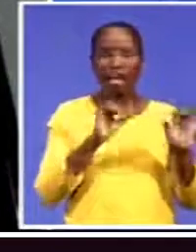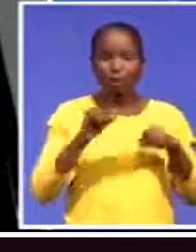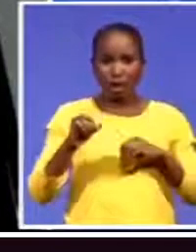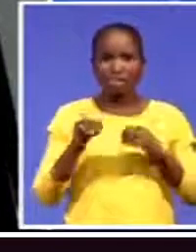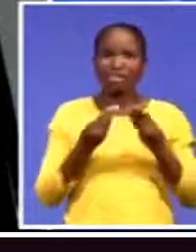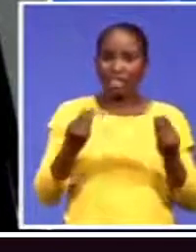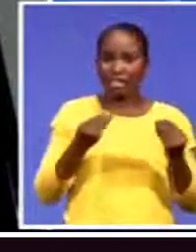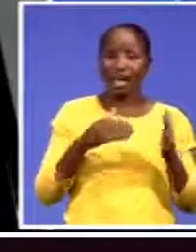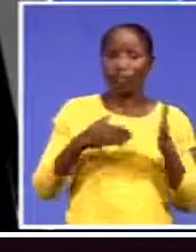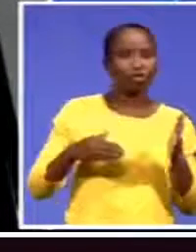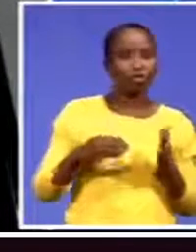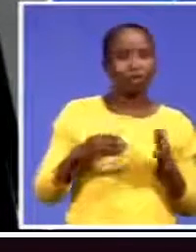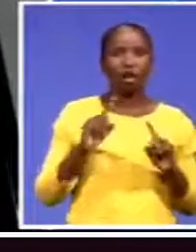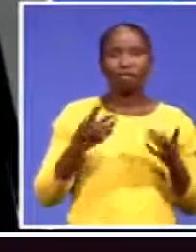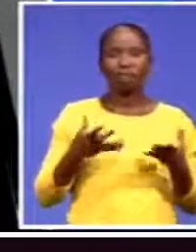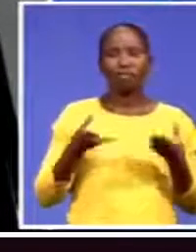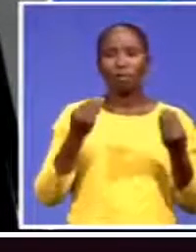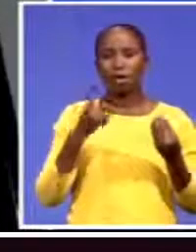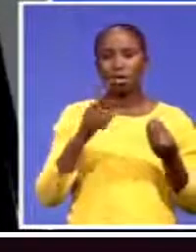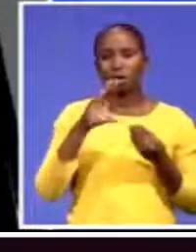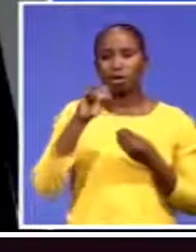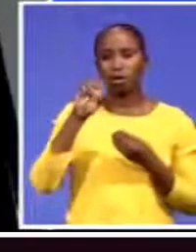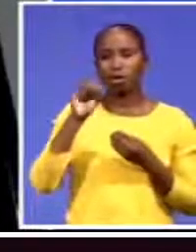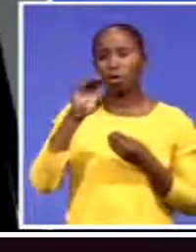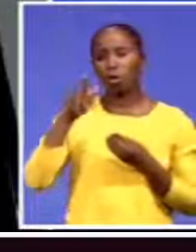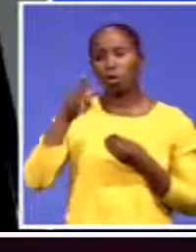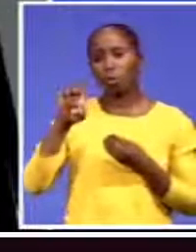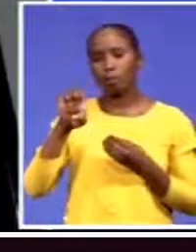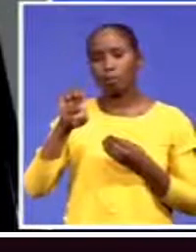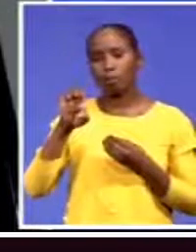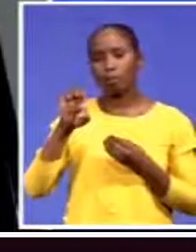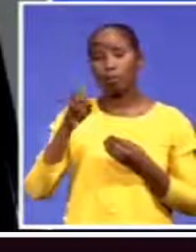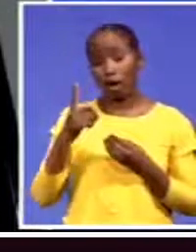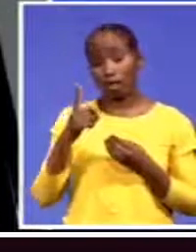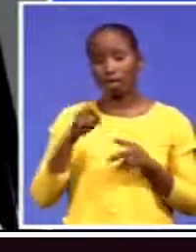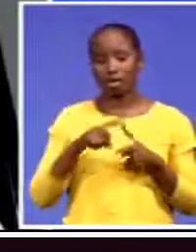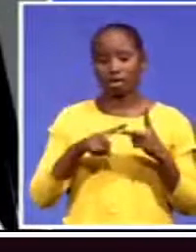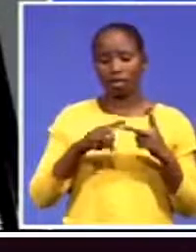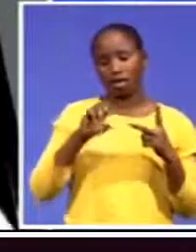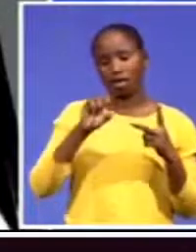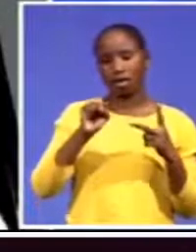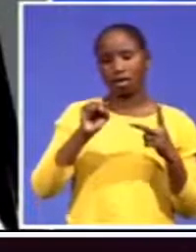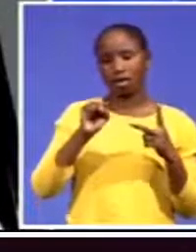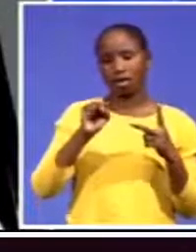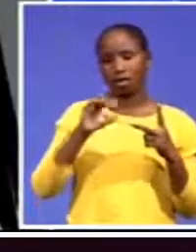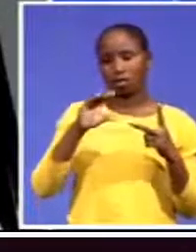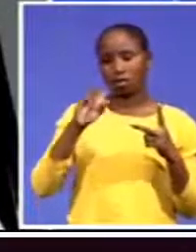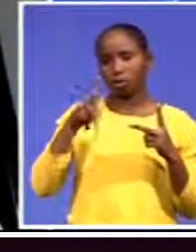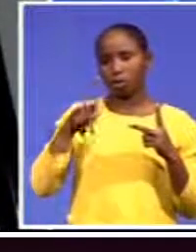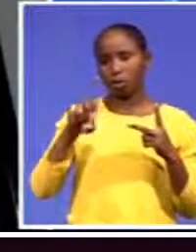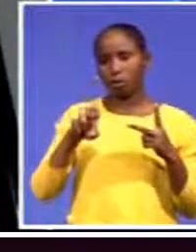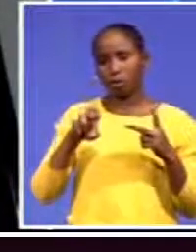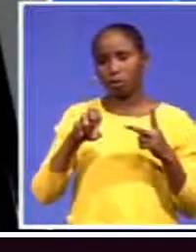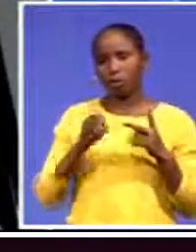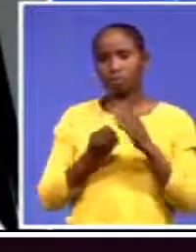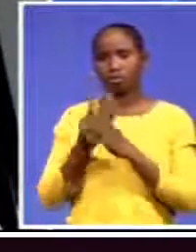one, scope two, scope three emissions. Scope one in my company, how can I reduce the emissions? Scope two, how can I reduce the emissions within my